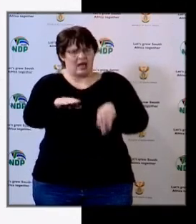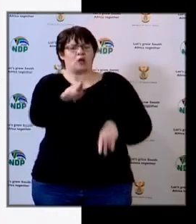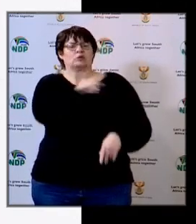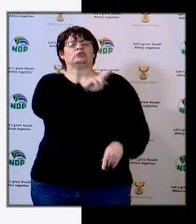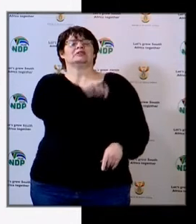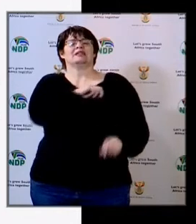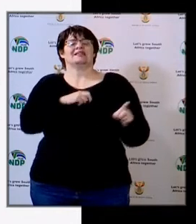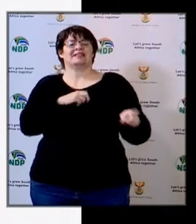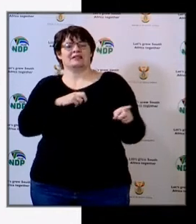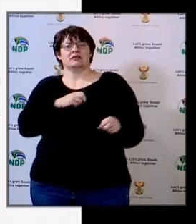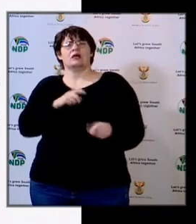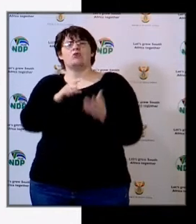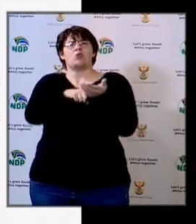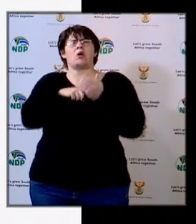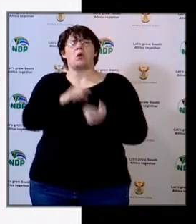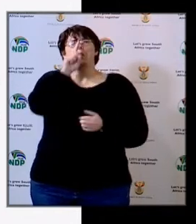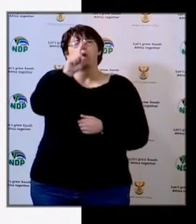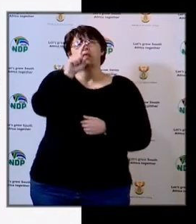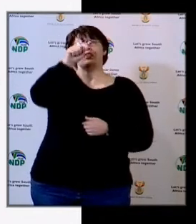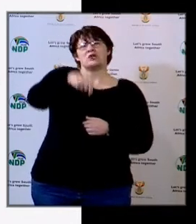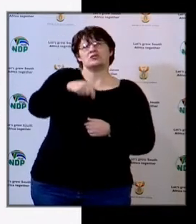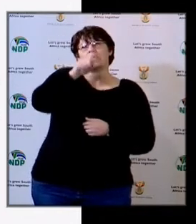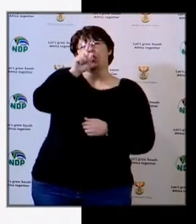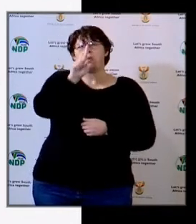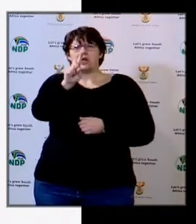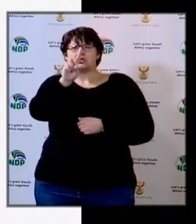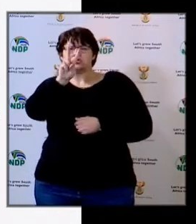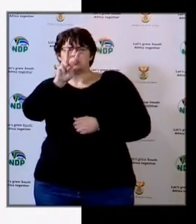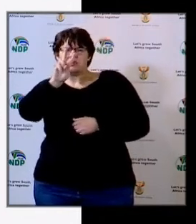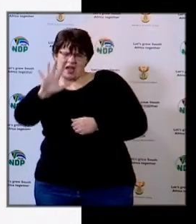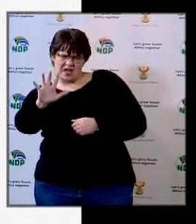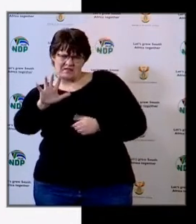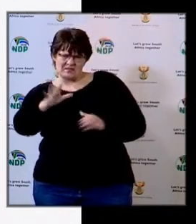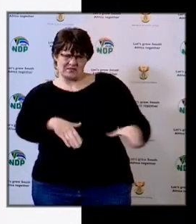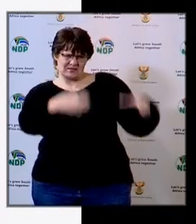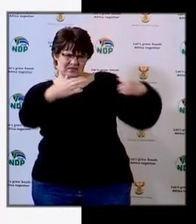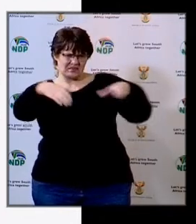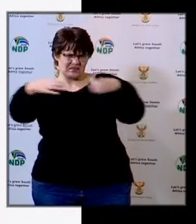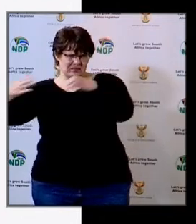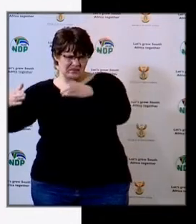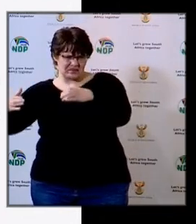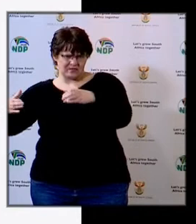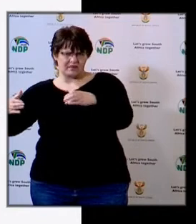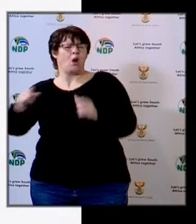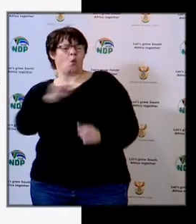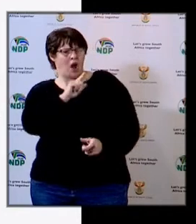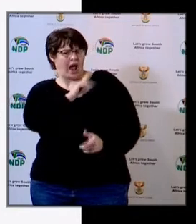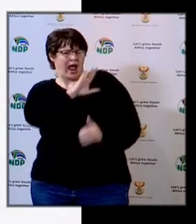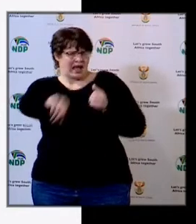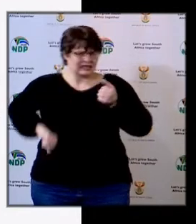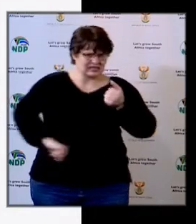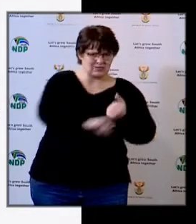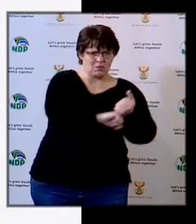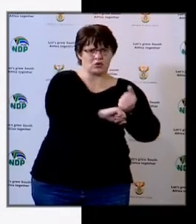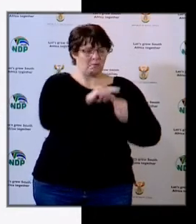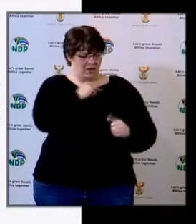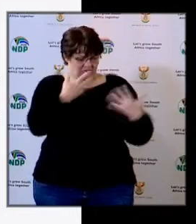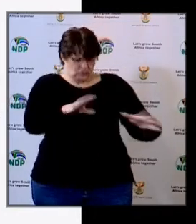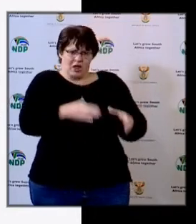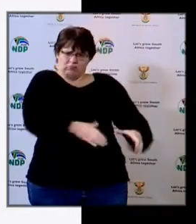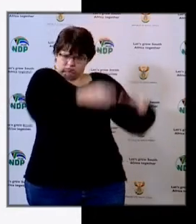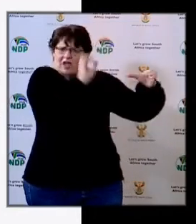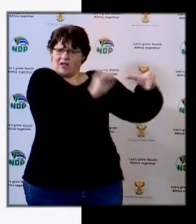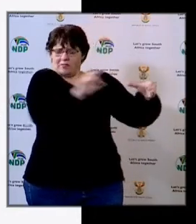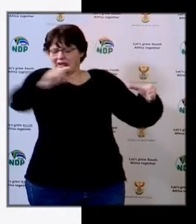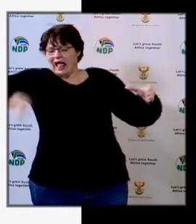KZN, the requirement was 1,125 tanks, mainly to augment what